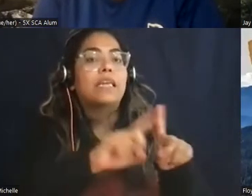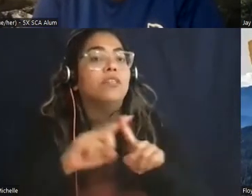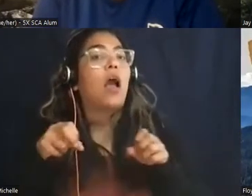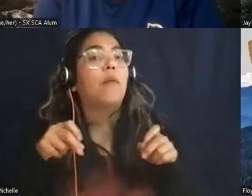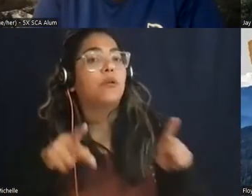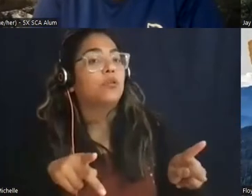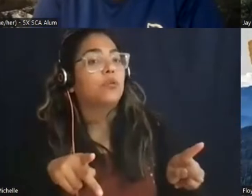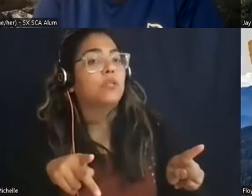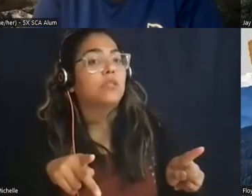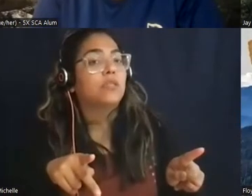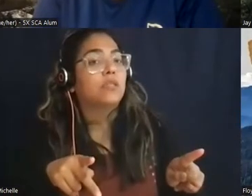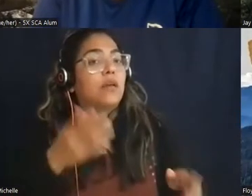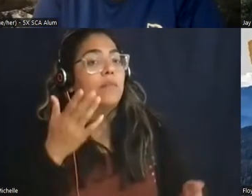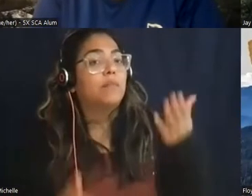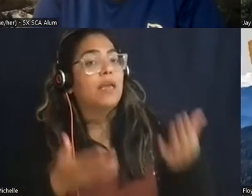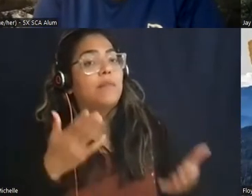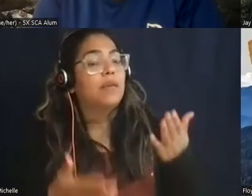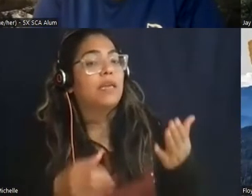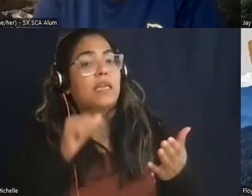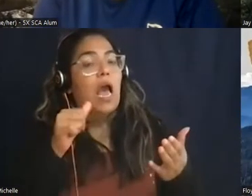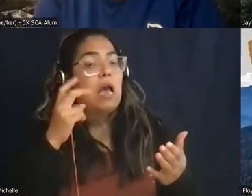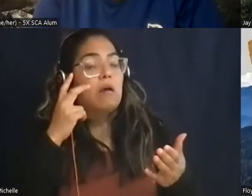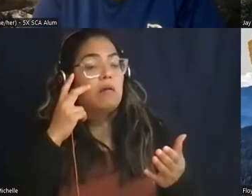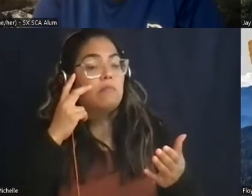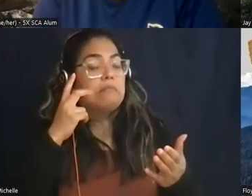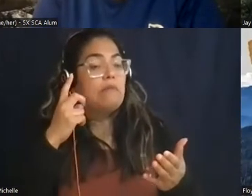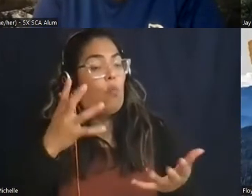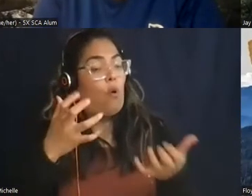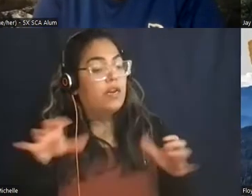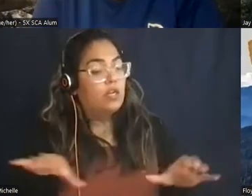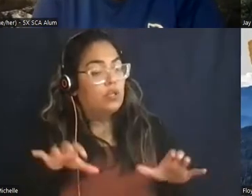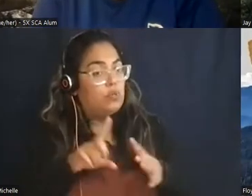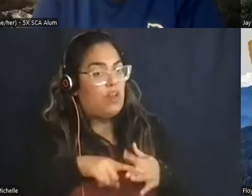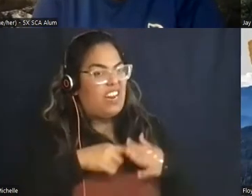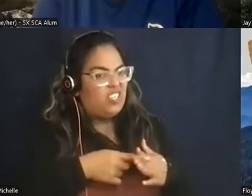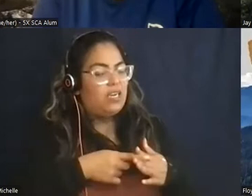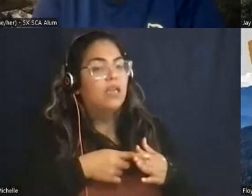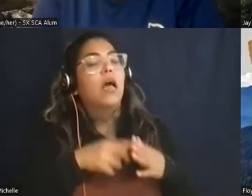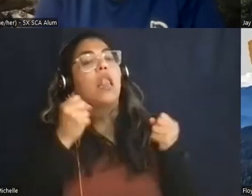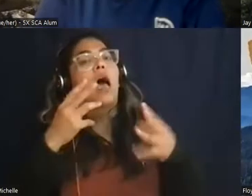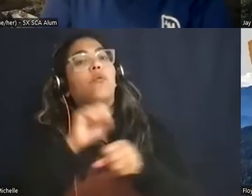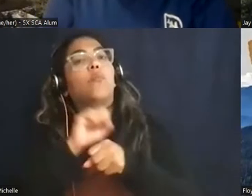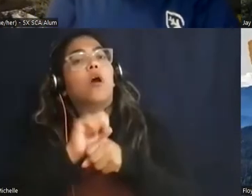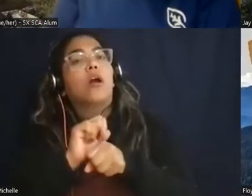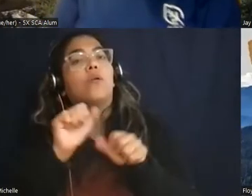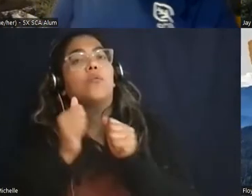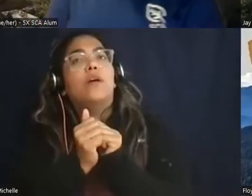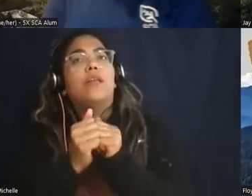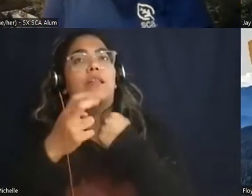necessarily with may not have seen yourself doing initially um a lot of work with conservation is so interdisciplinary